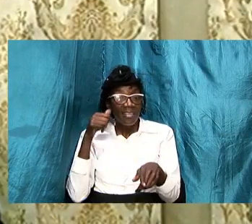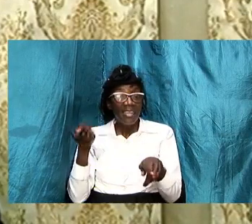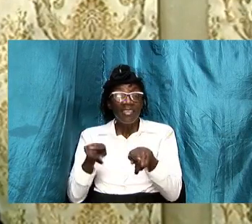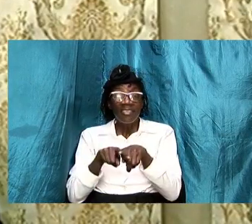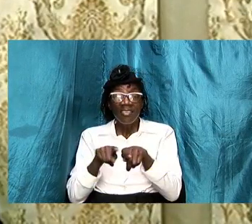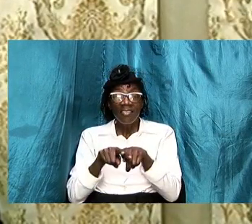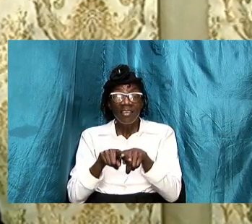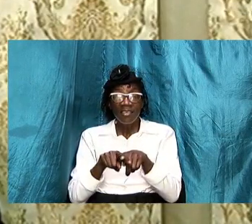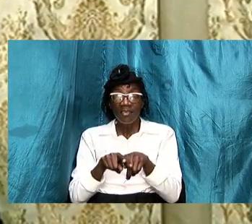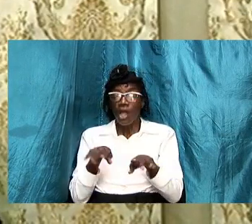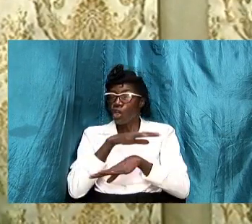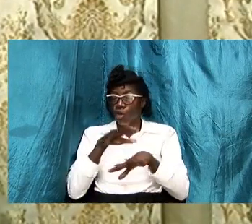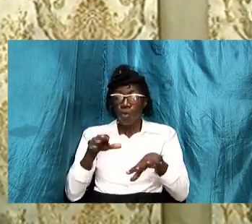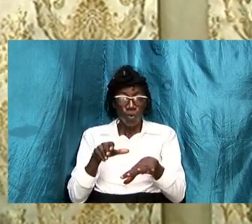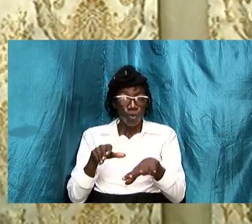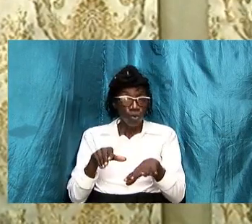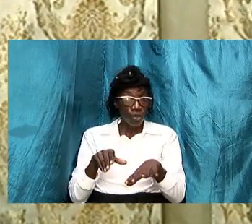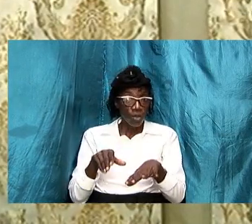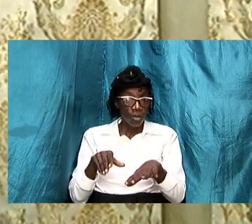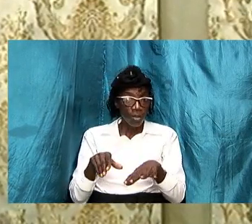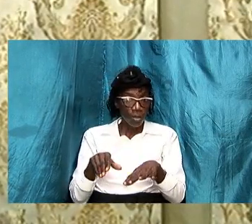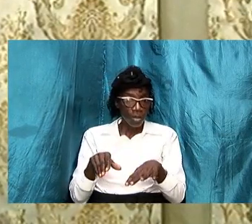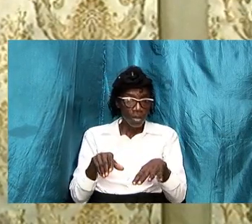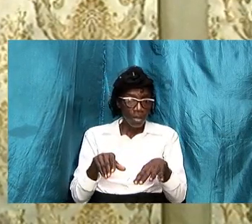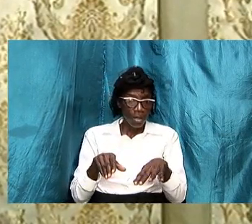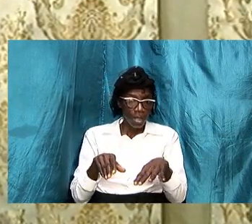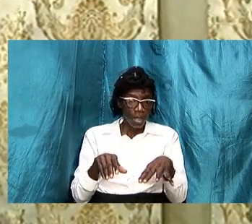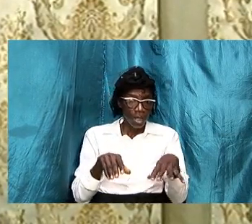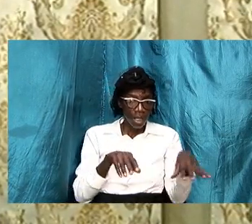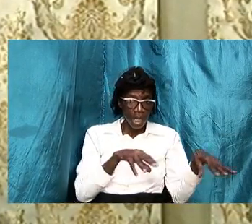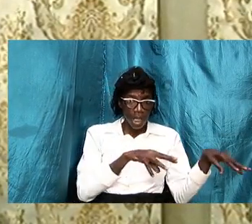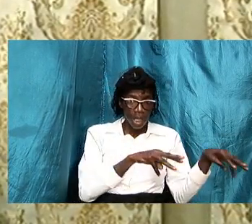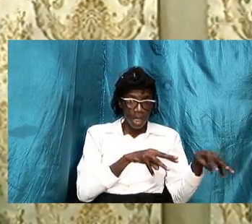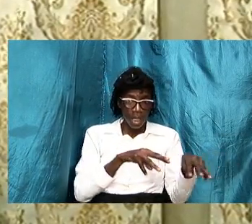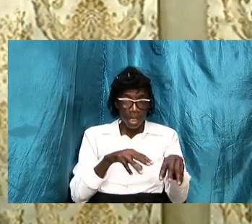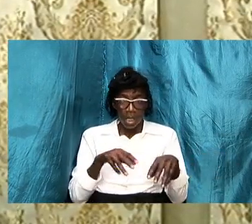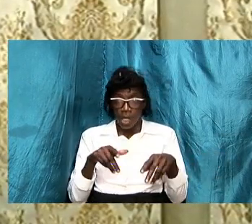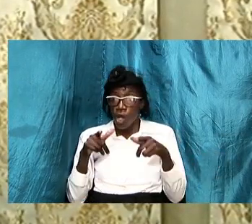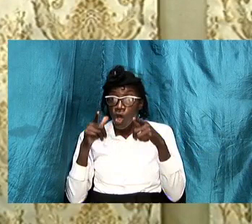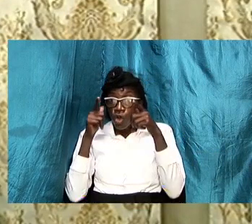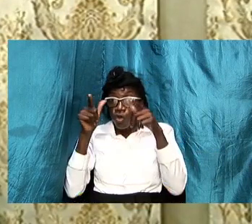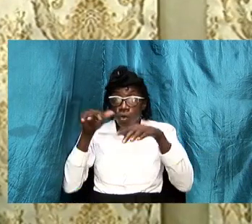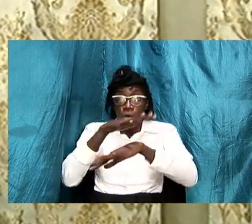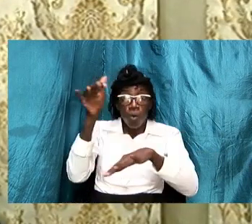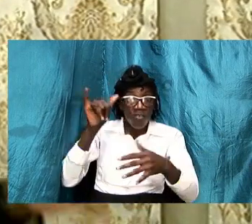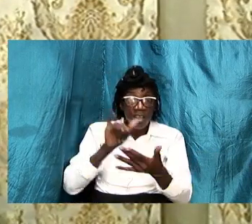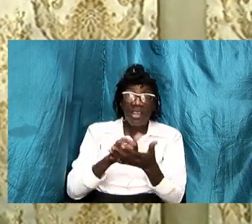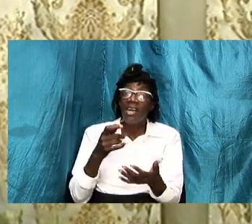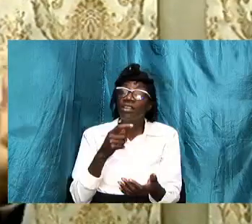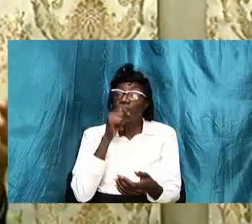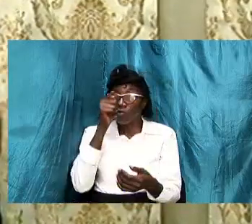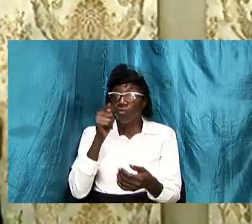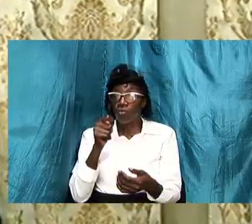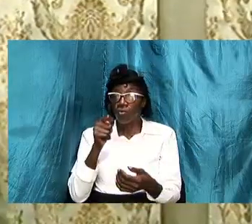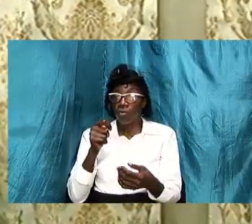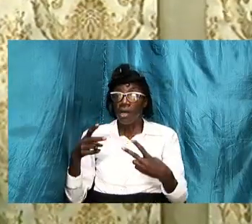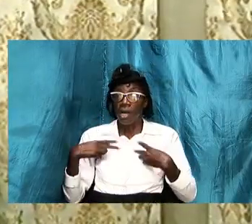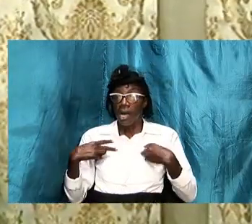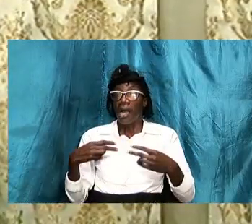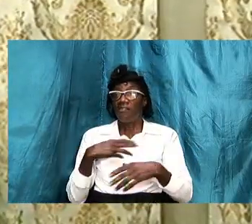over that path and i want us to be very very clear on that so having said all that i've said